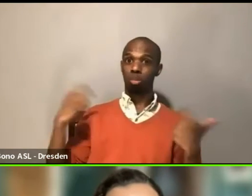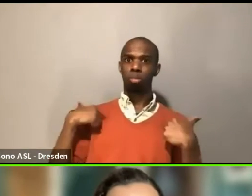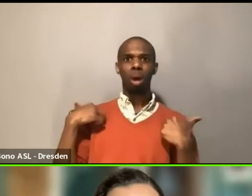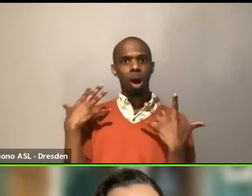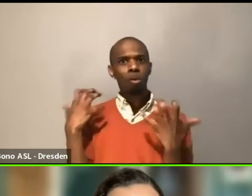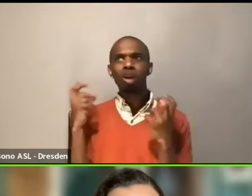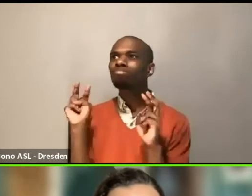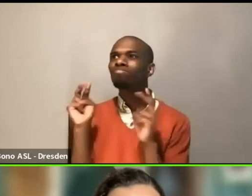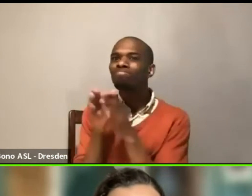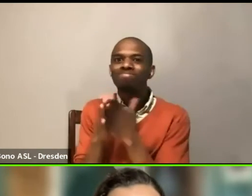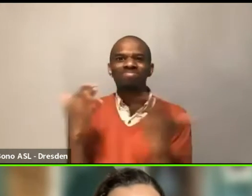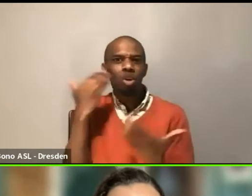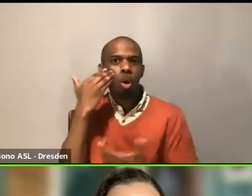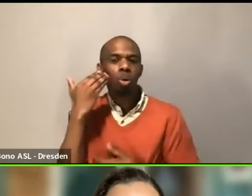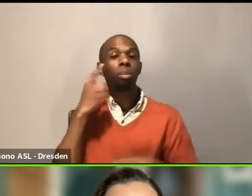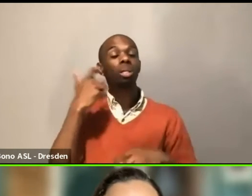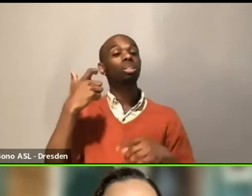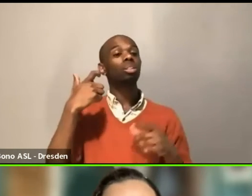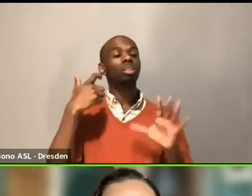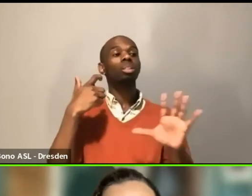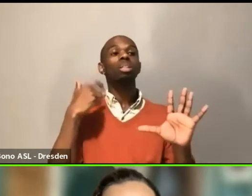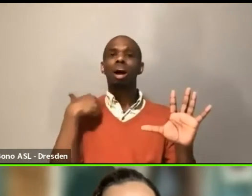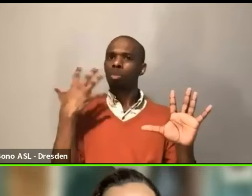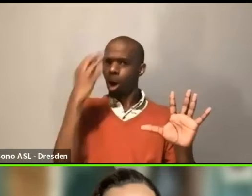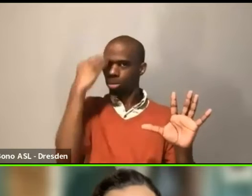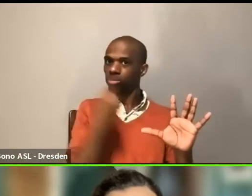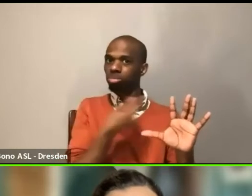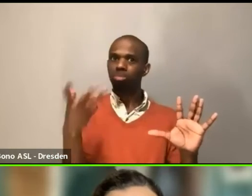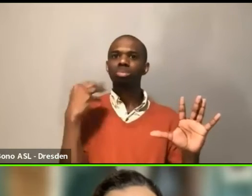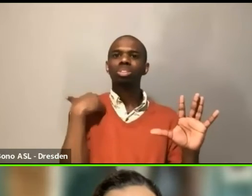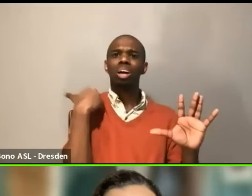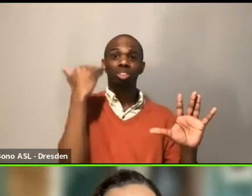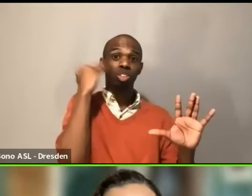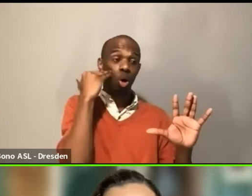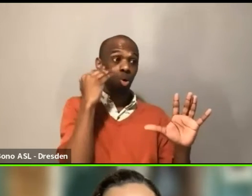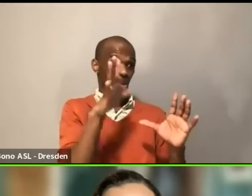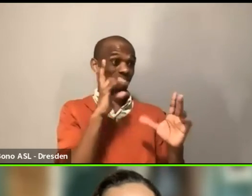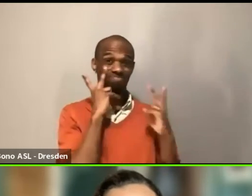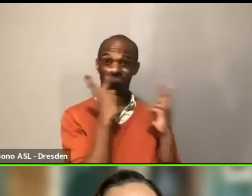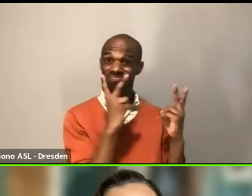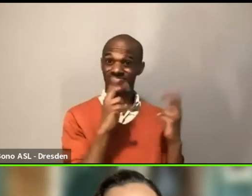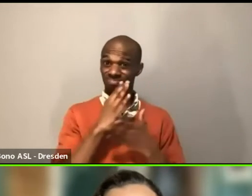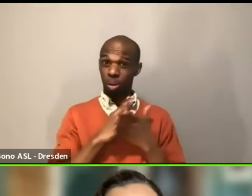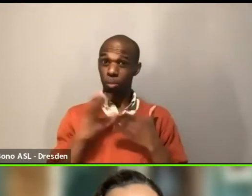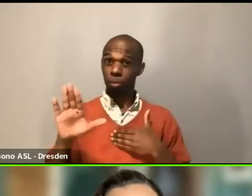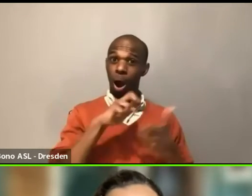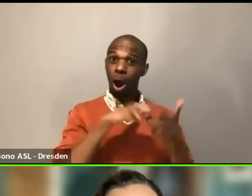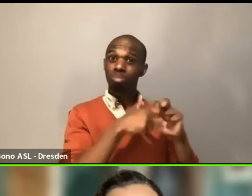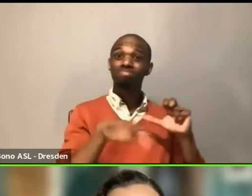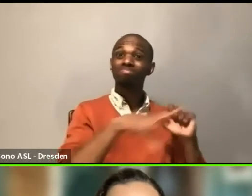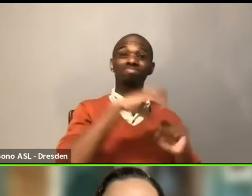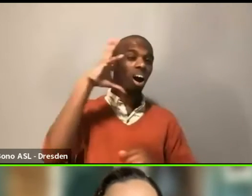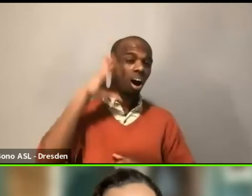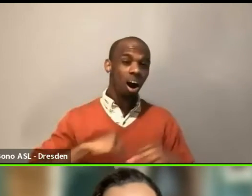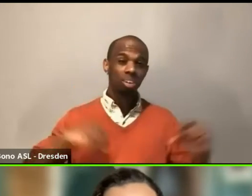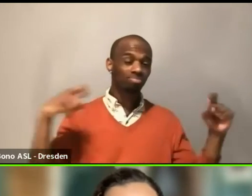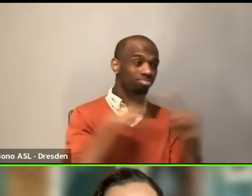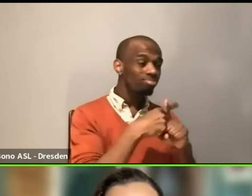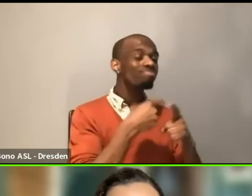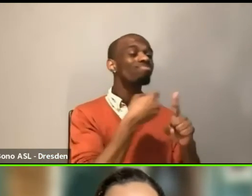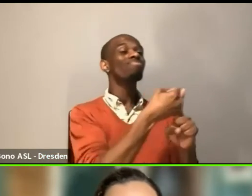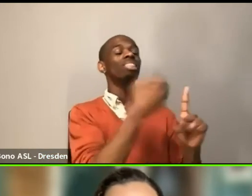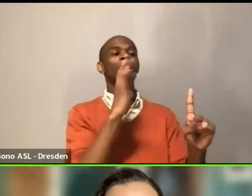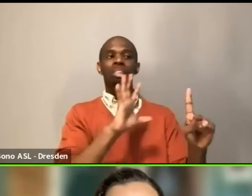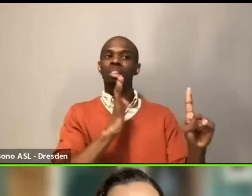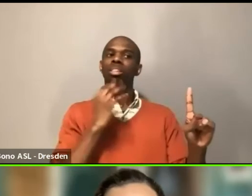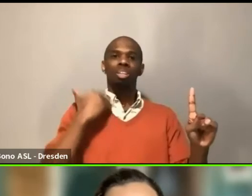but I can't do anything about it. Right. Like as a leader, that is important to me. Uh, and then maybe I can do something about it next time. Right.